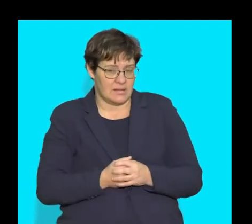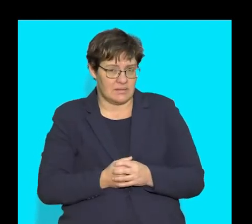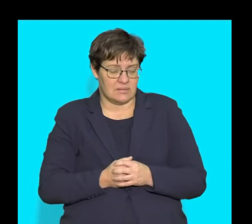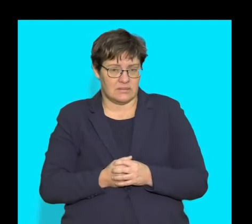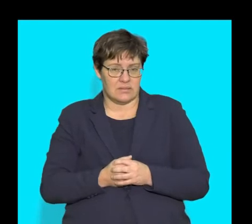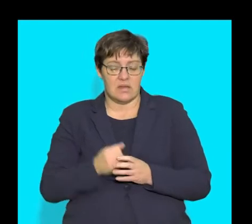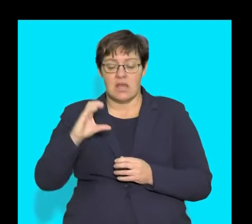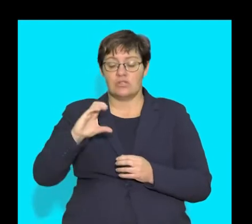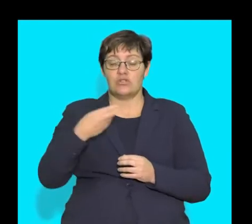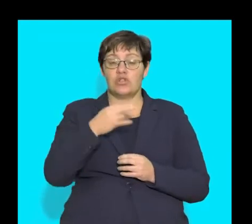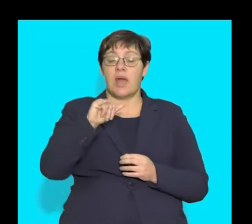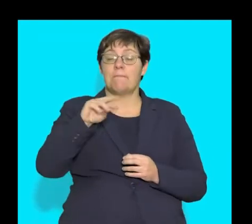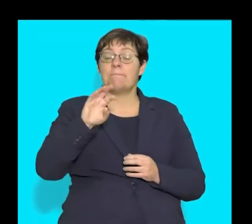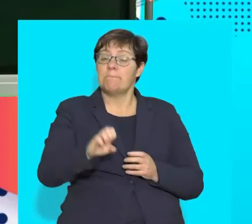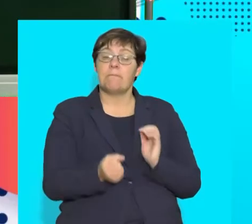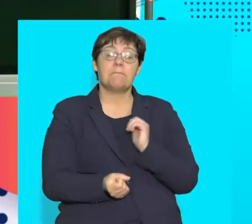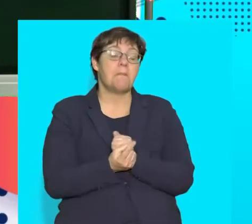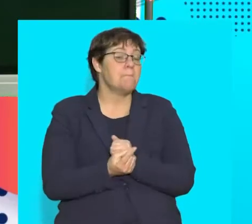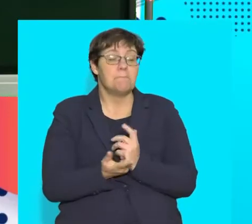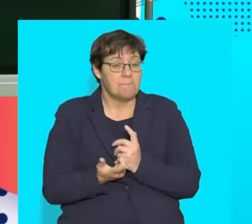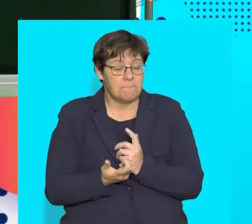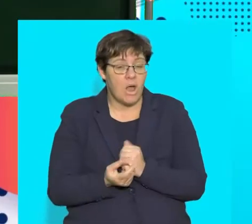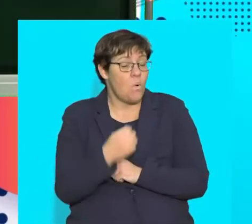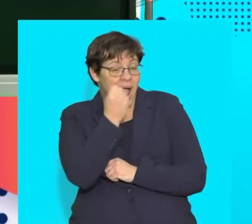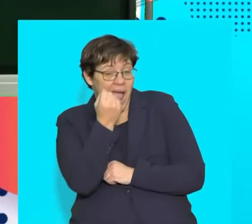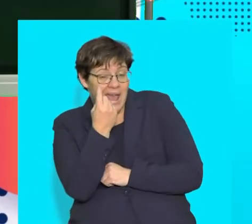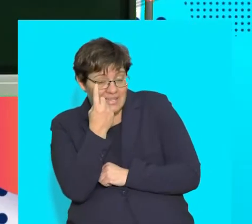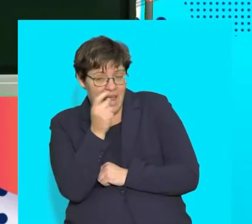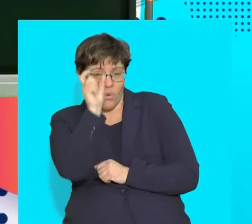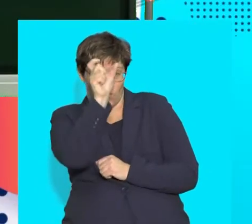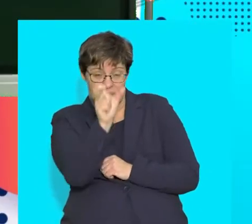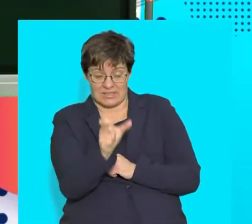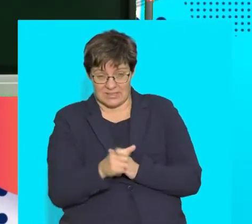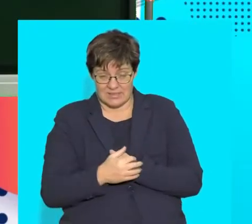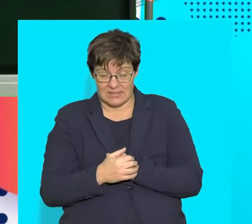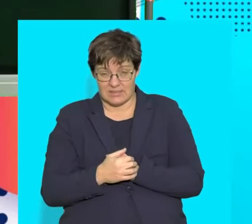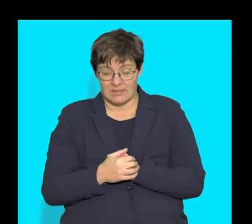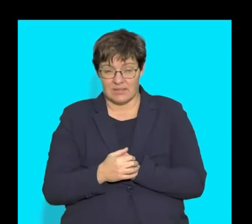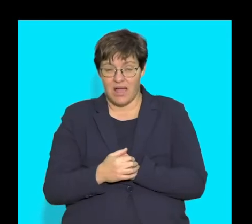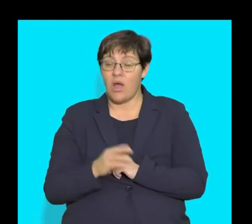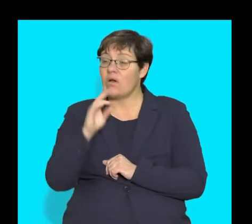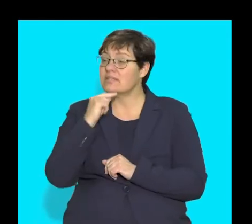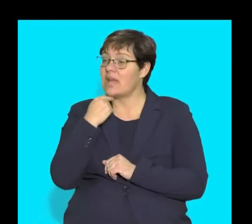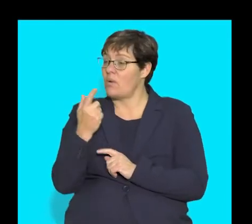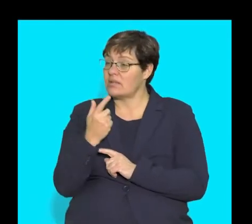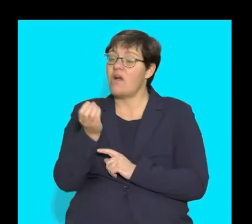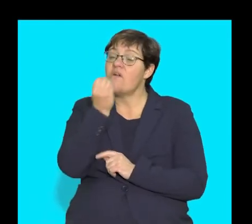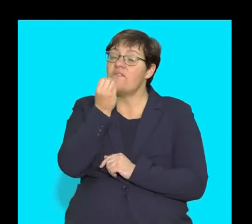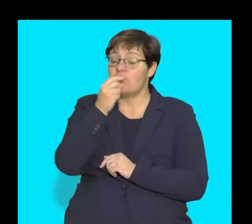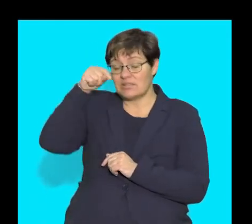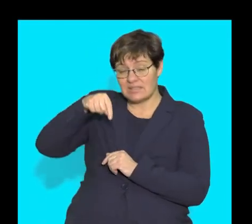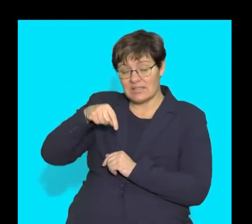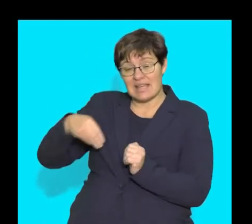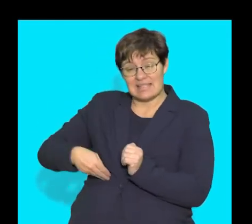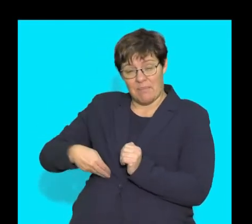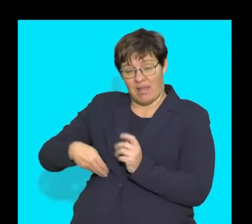the concept of chime again comes up from our understanding of terms. Remember we spoke about the food that moves into